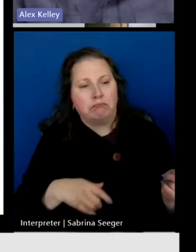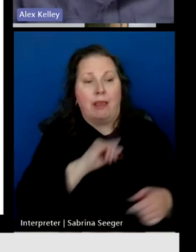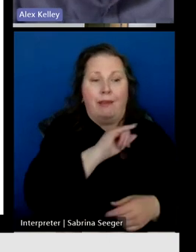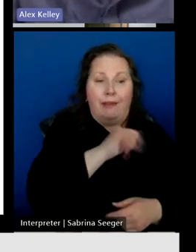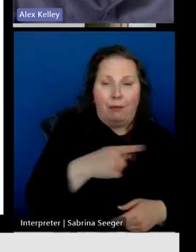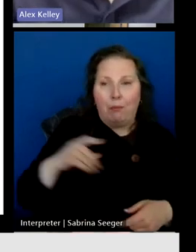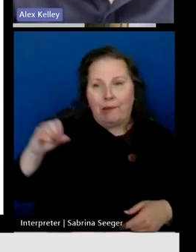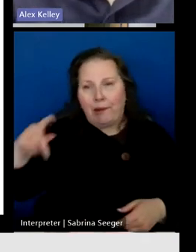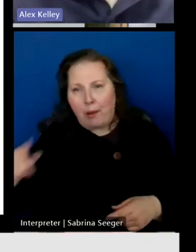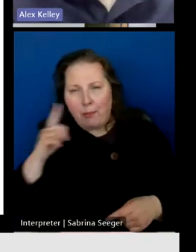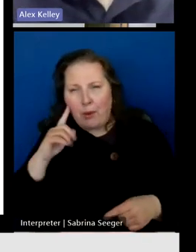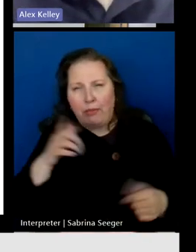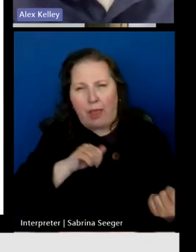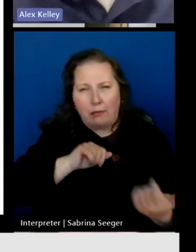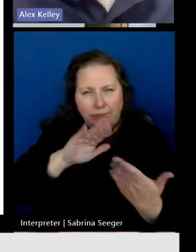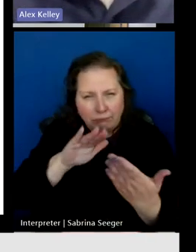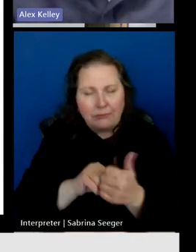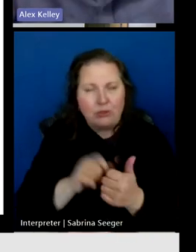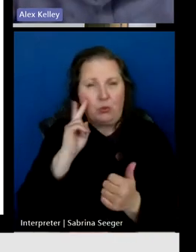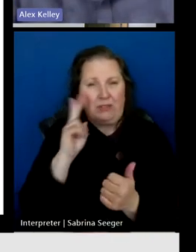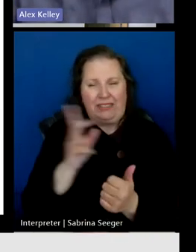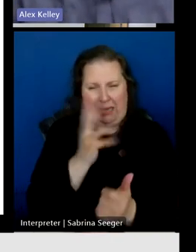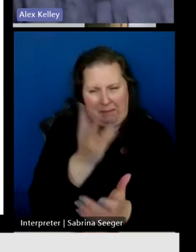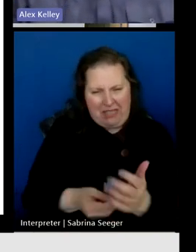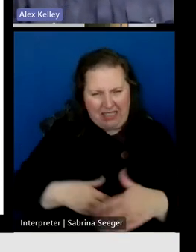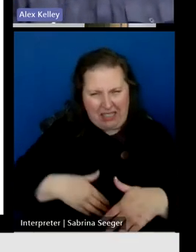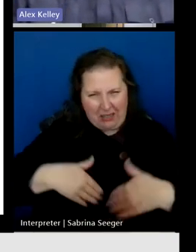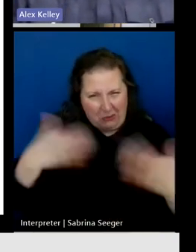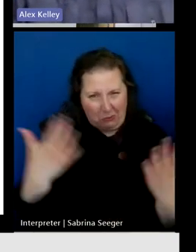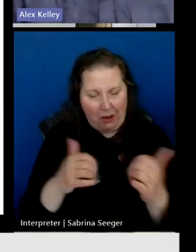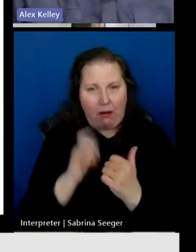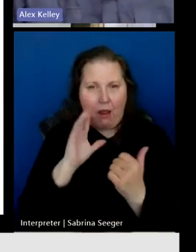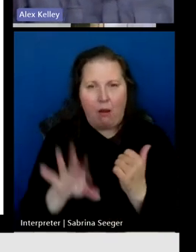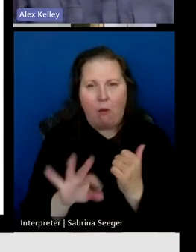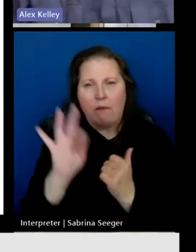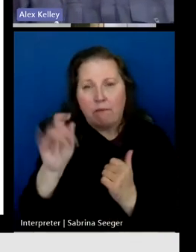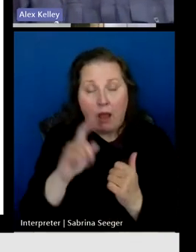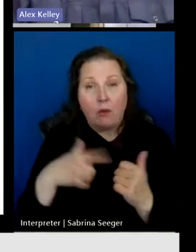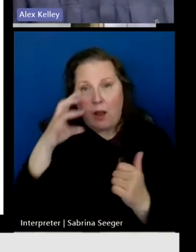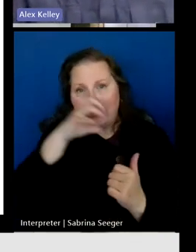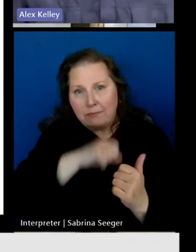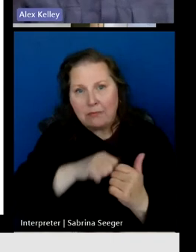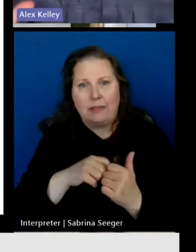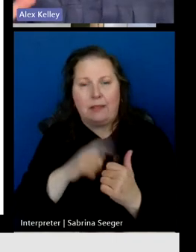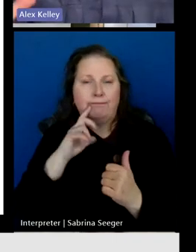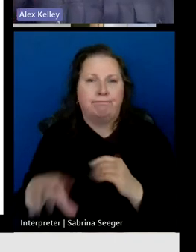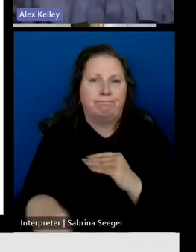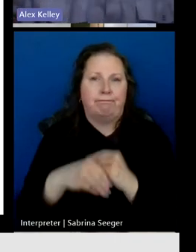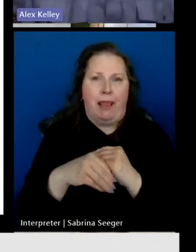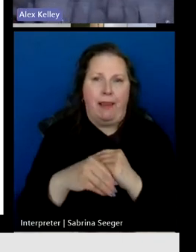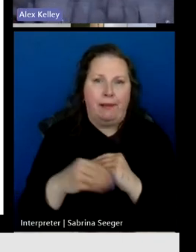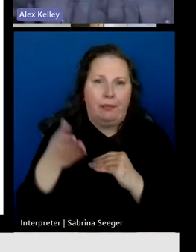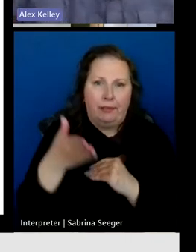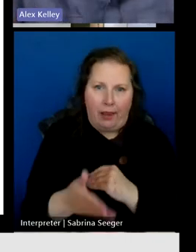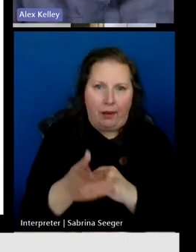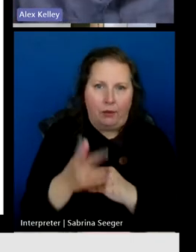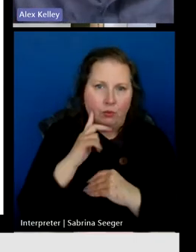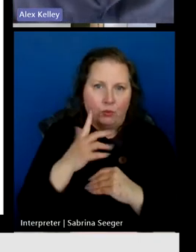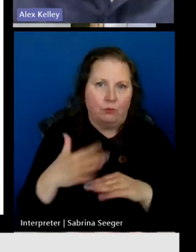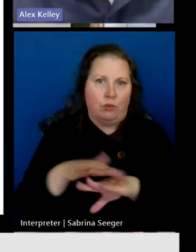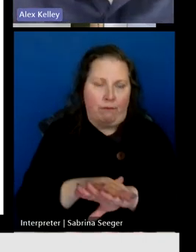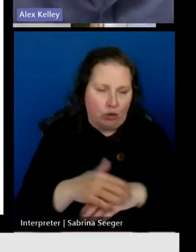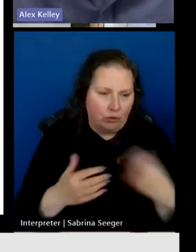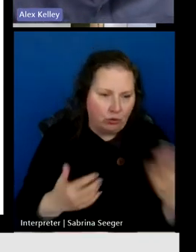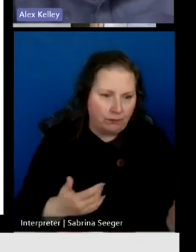to assess the gaps in our current broadband construction workforce. What this basically is is an analysis of based on the anticipated level of